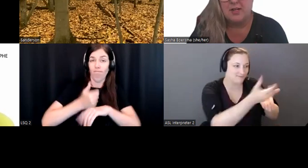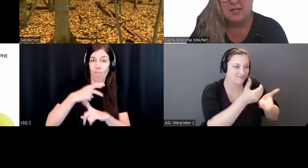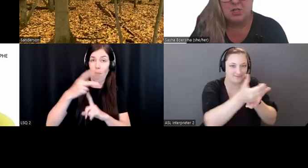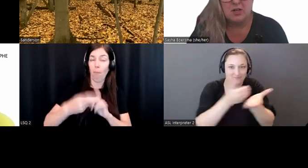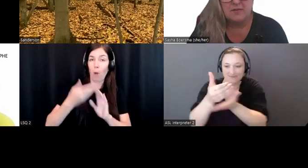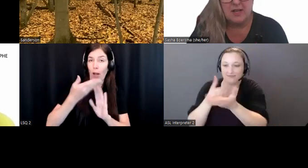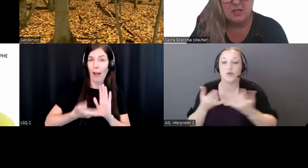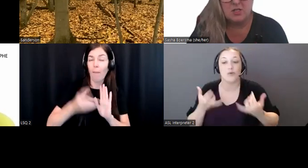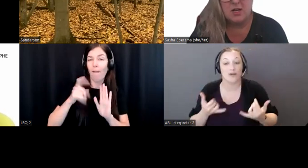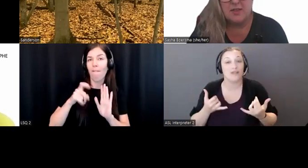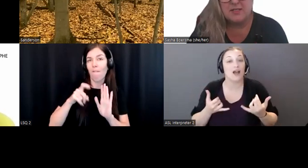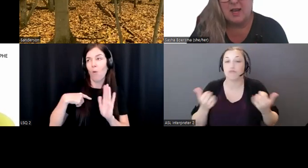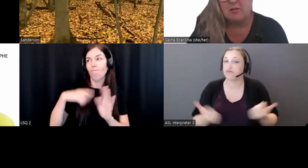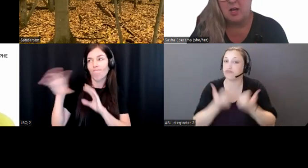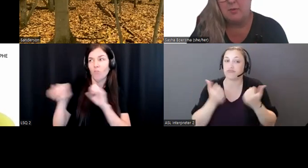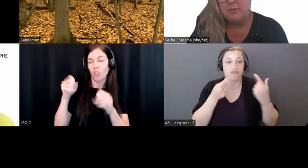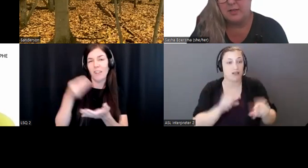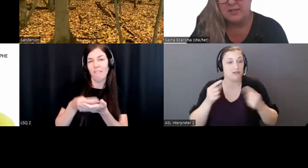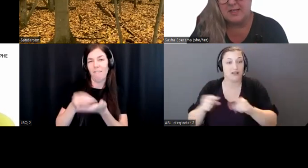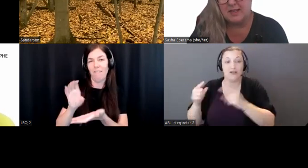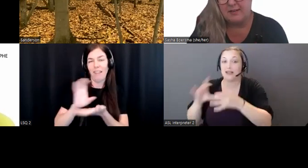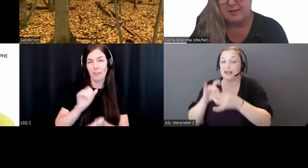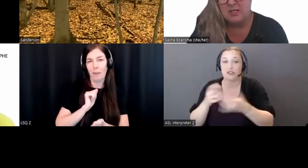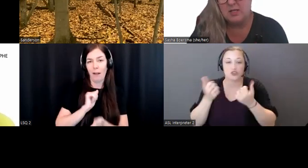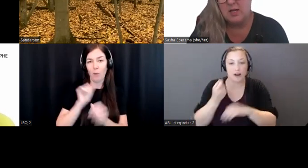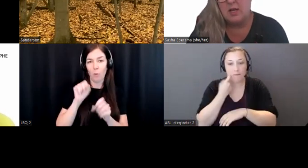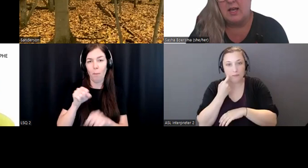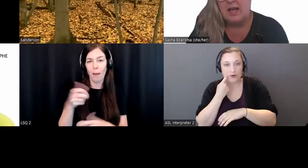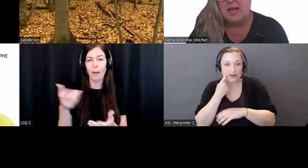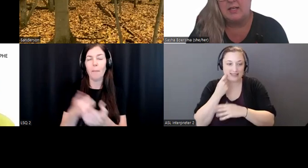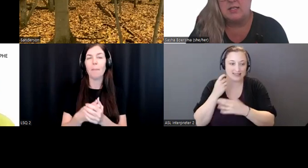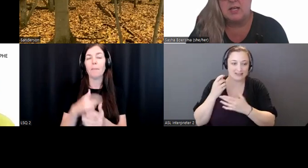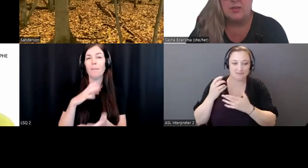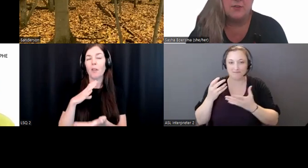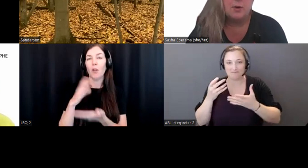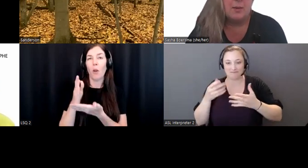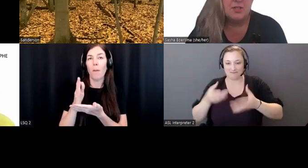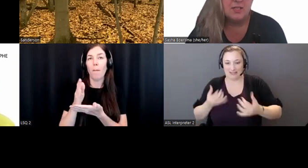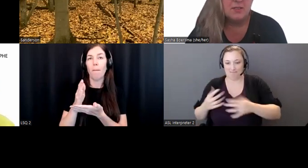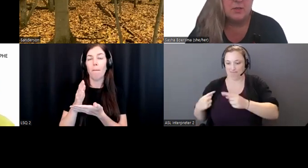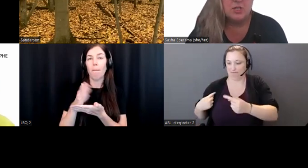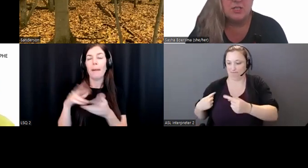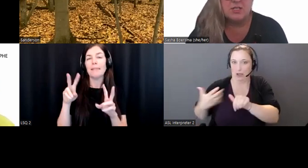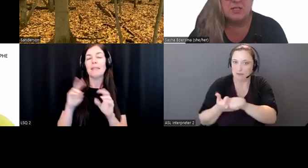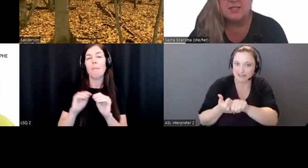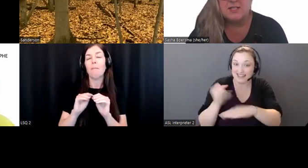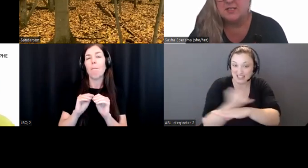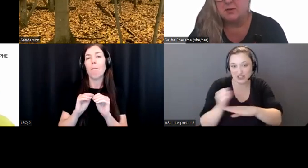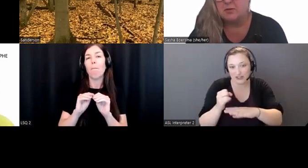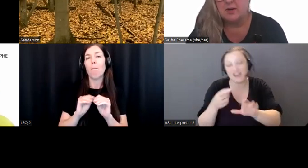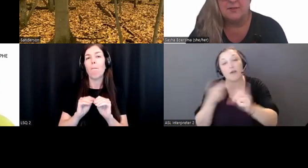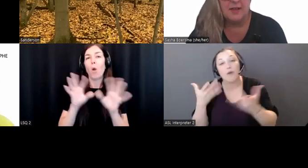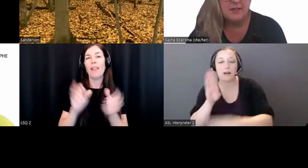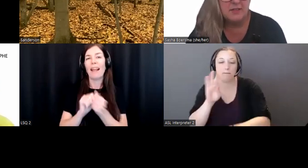the modernization of the industry. That's an outcome of Bill C-11. And there's a few options, which is, does the